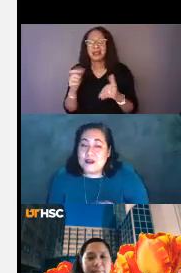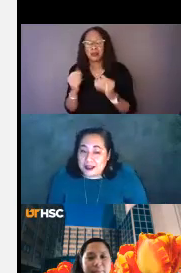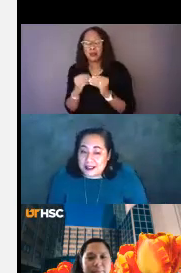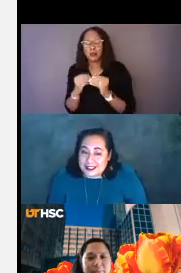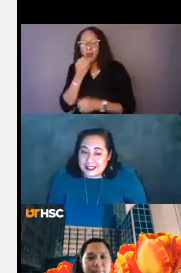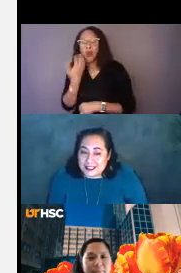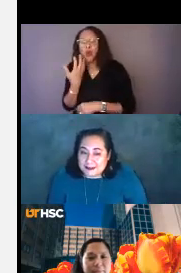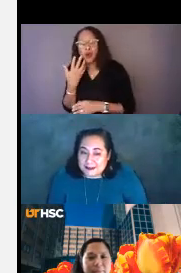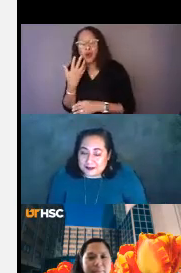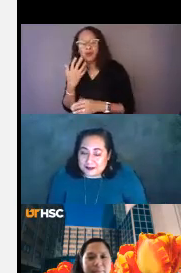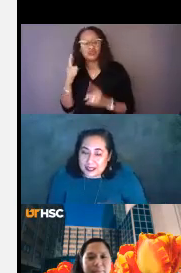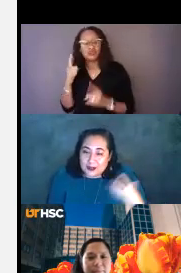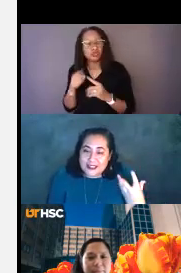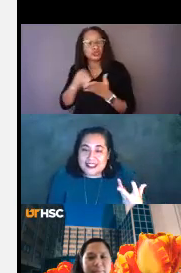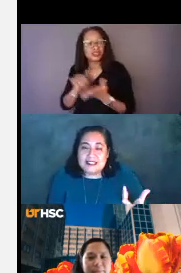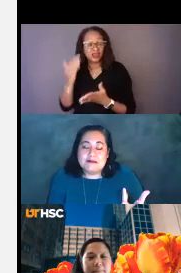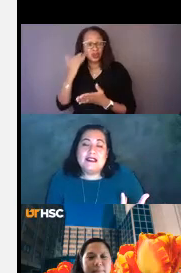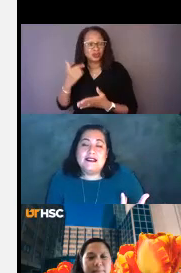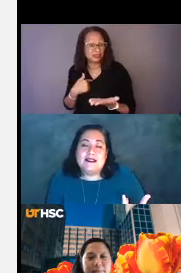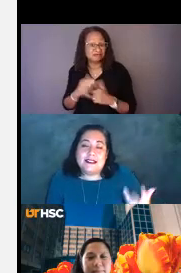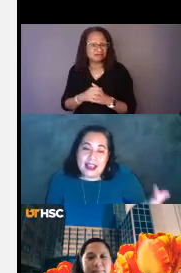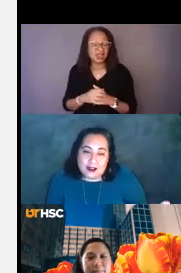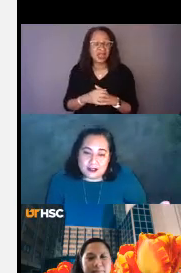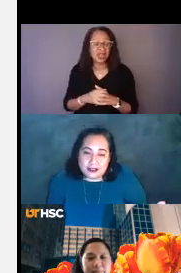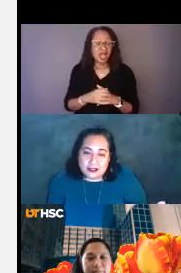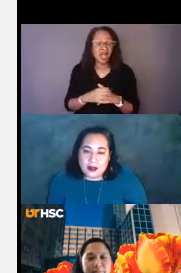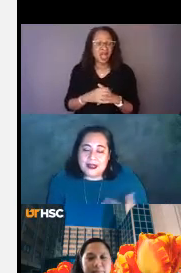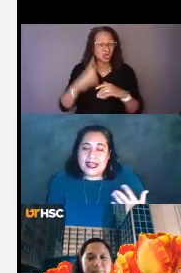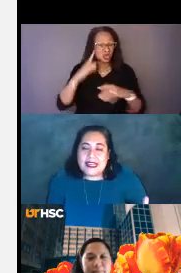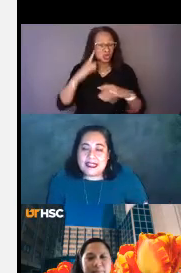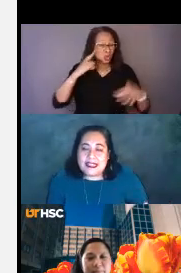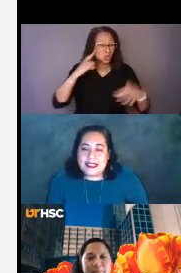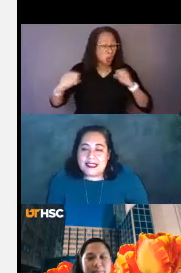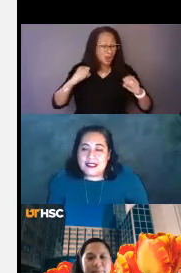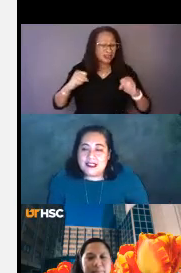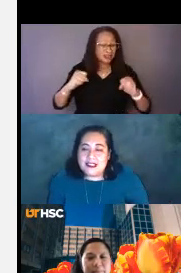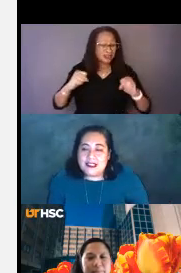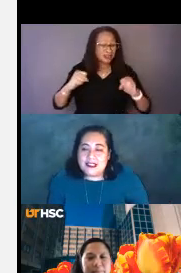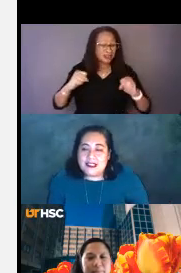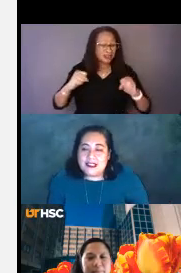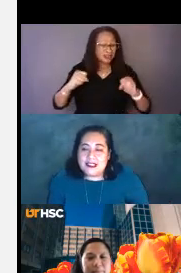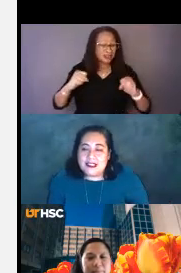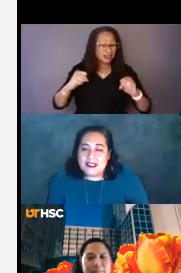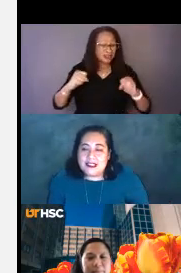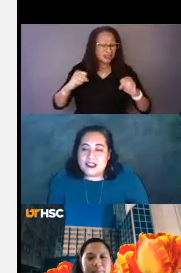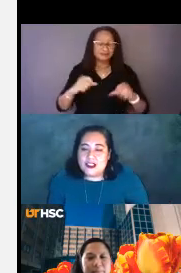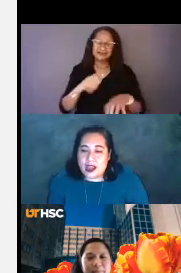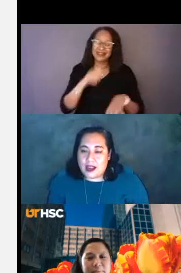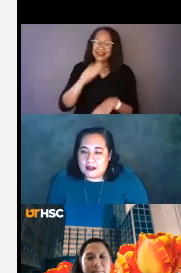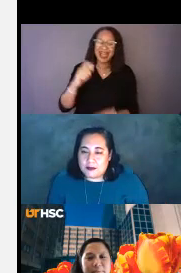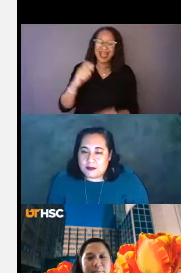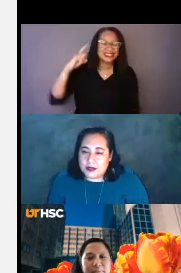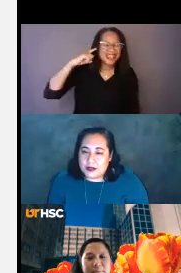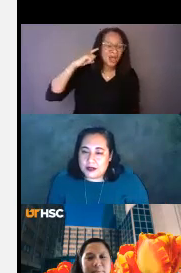And noise. And noise doesn't mean sound, but anything that distracts the participant from their